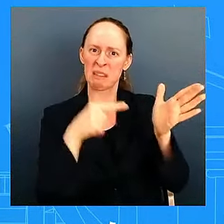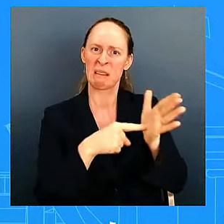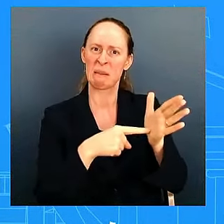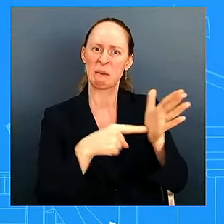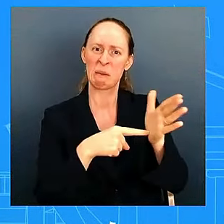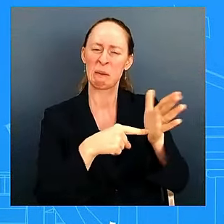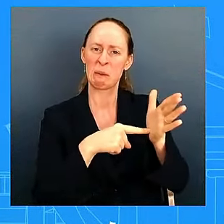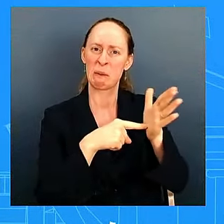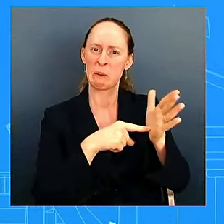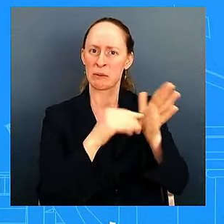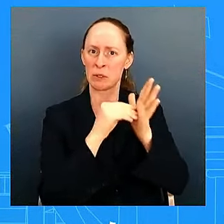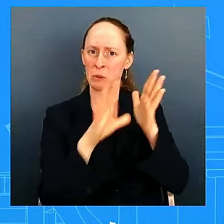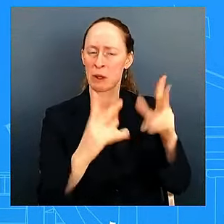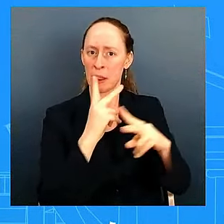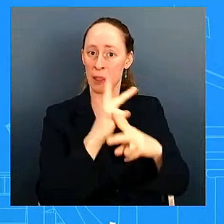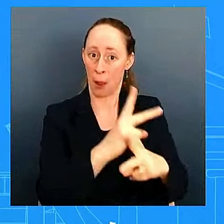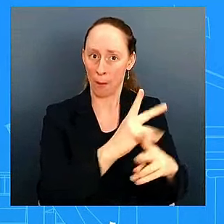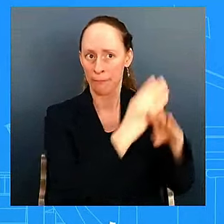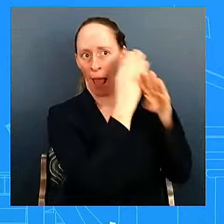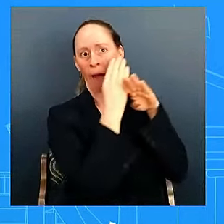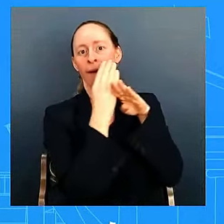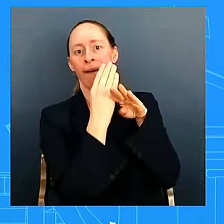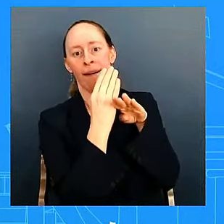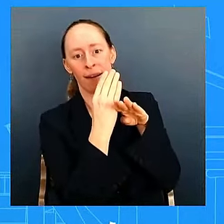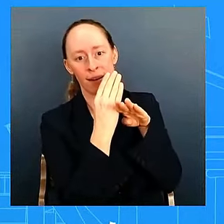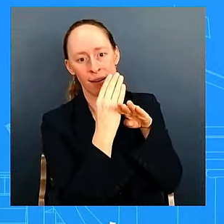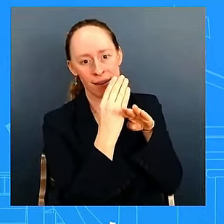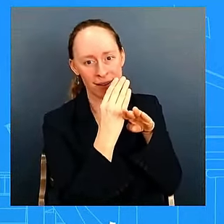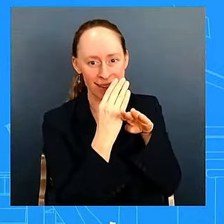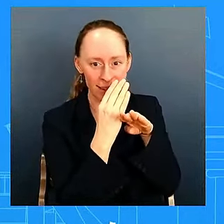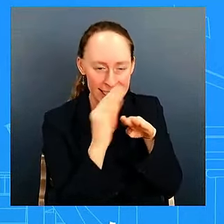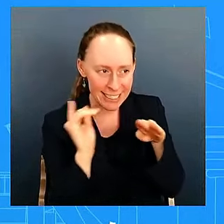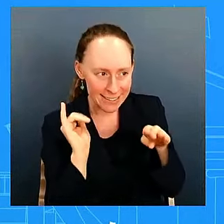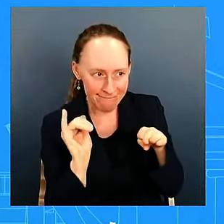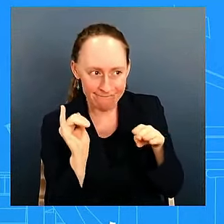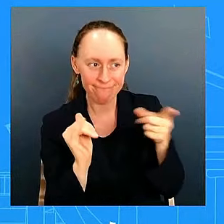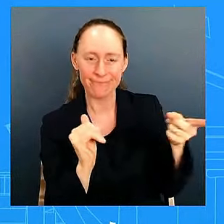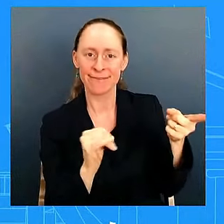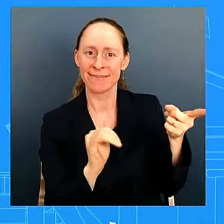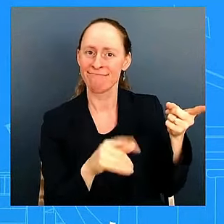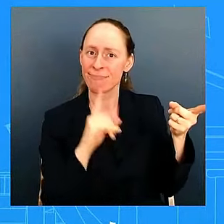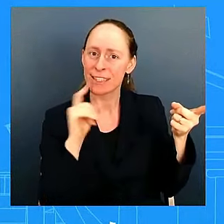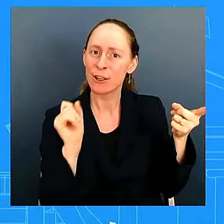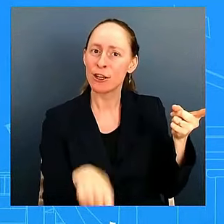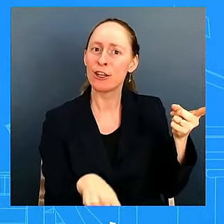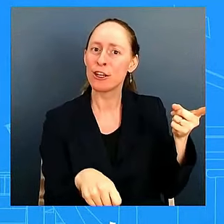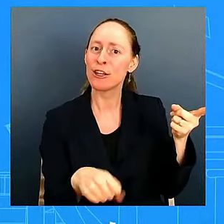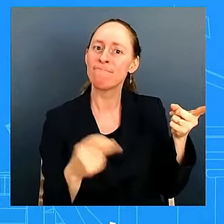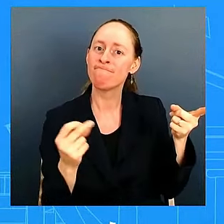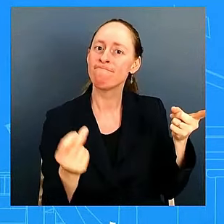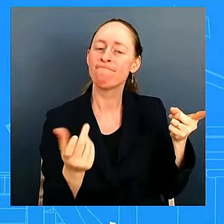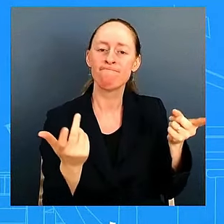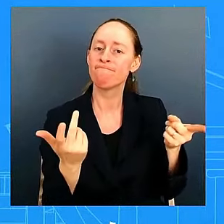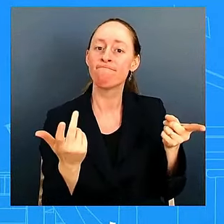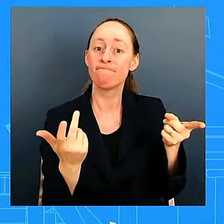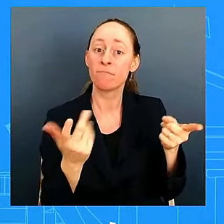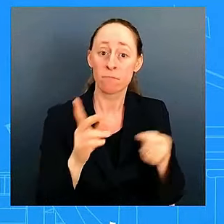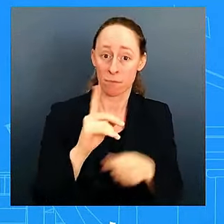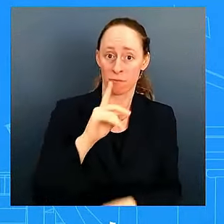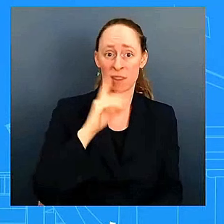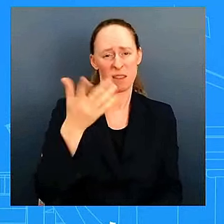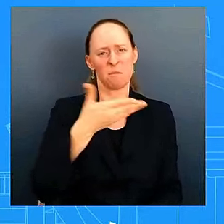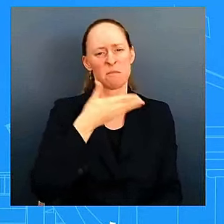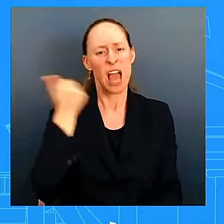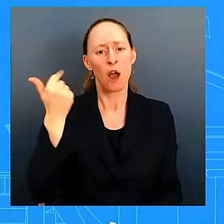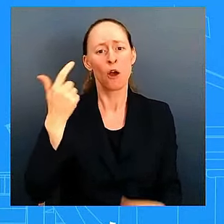borrowers facing financial hardship in the wake of a one in a century pandemic the department of education paula's loan payments as